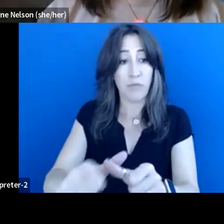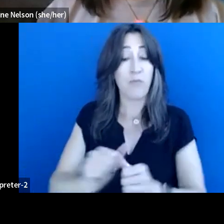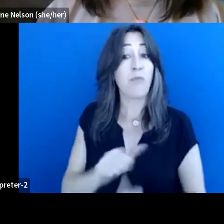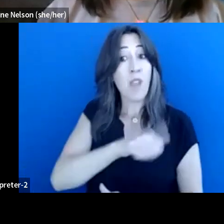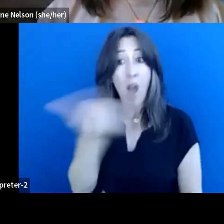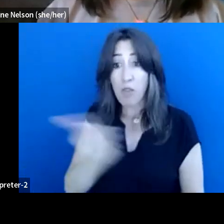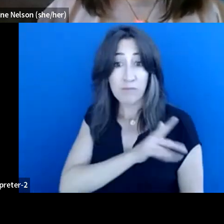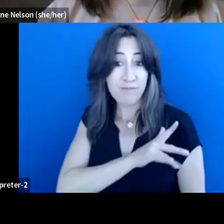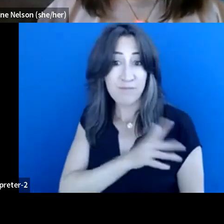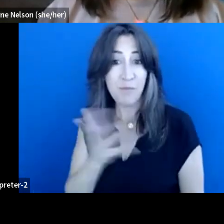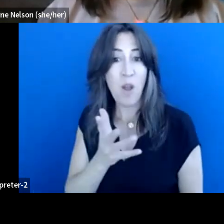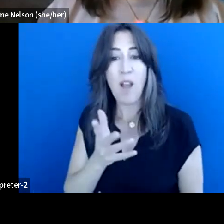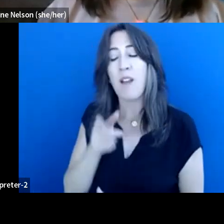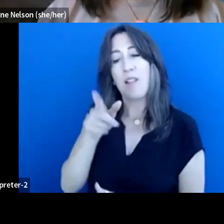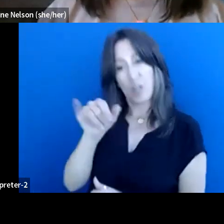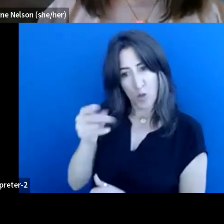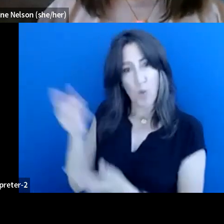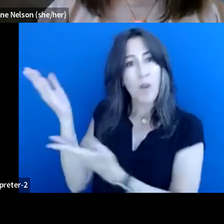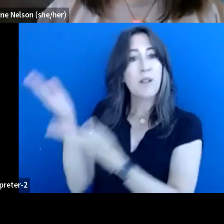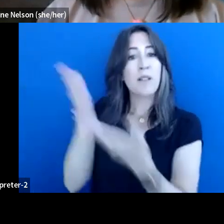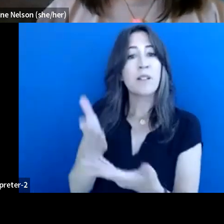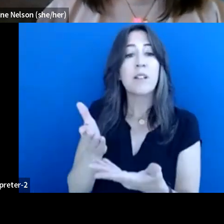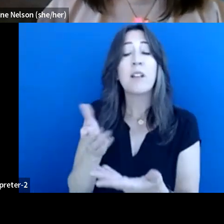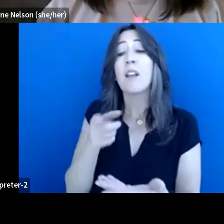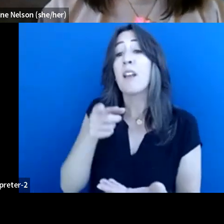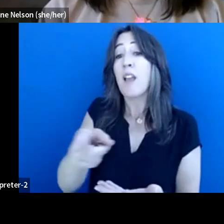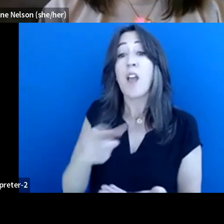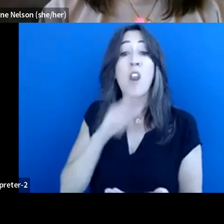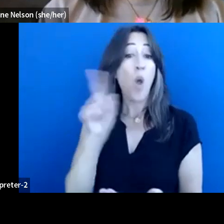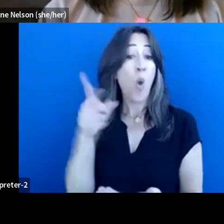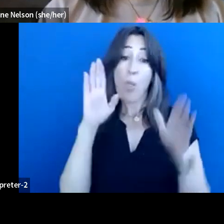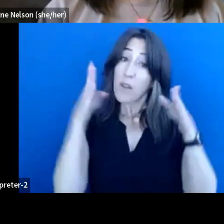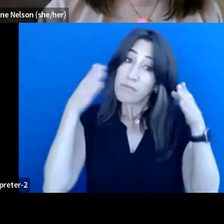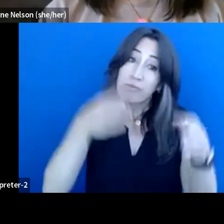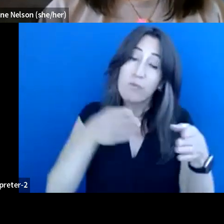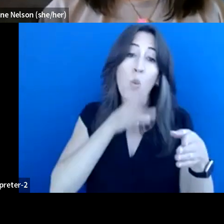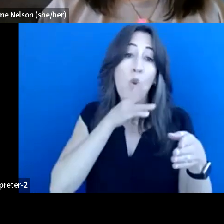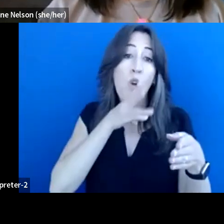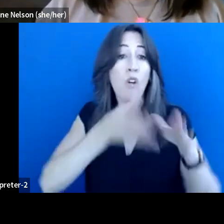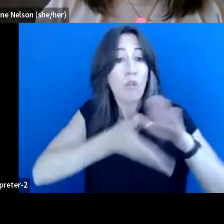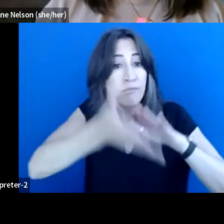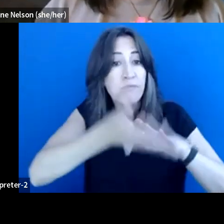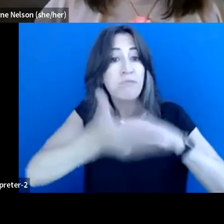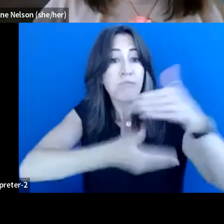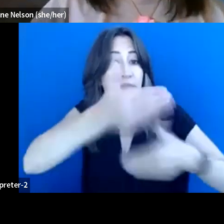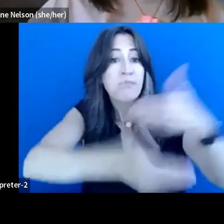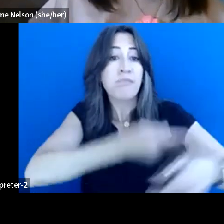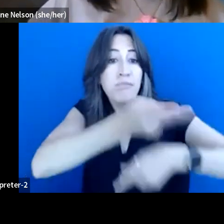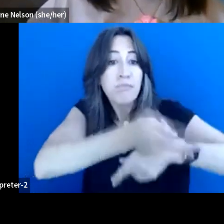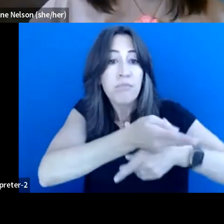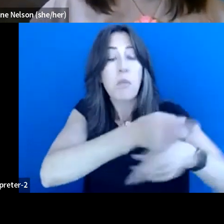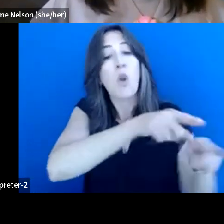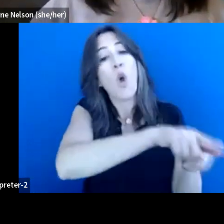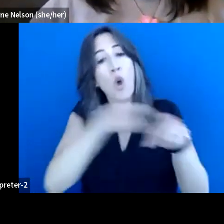thing that Joanne brings to this conversation is that she isn't just focusing on water governance, but what are the urban